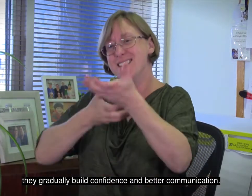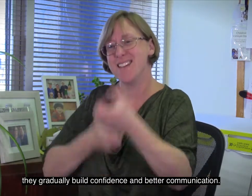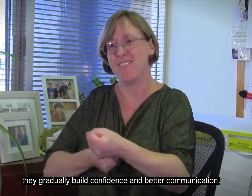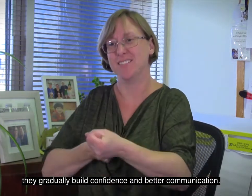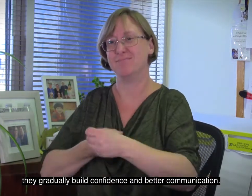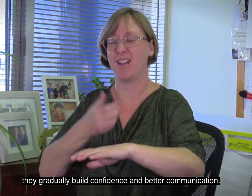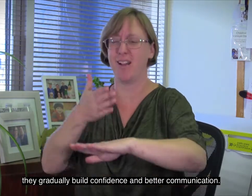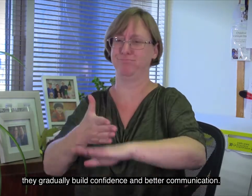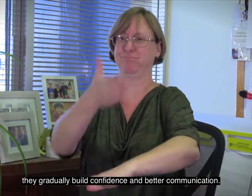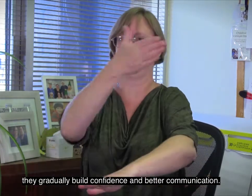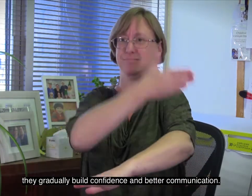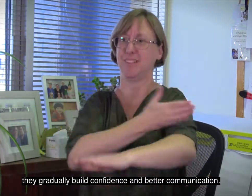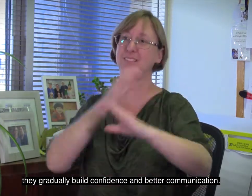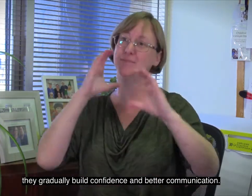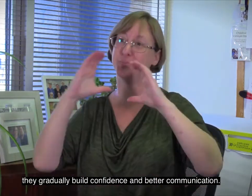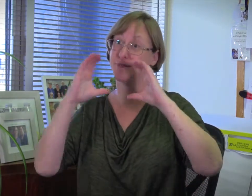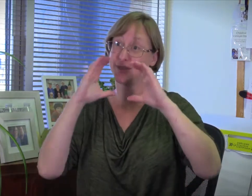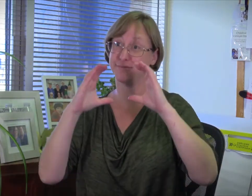and better communication.